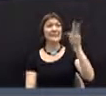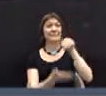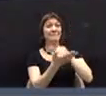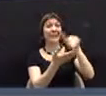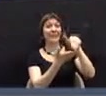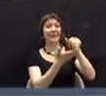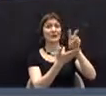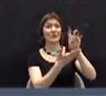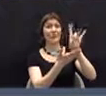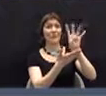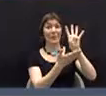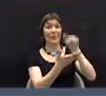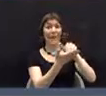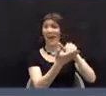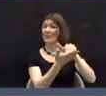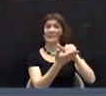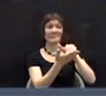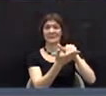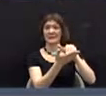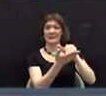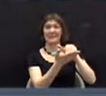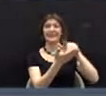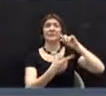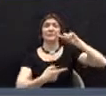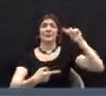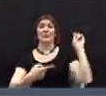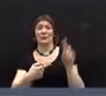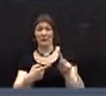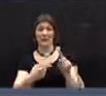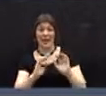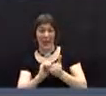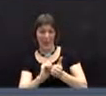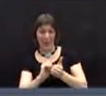,284,000 budget as follows.